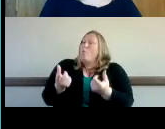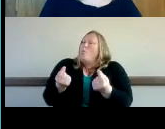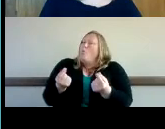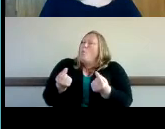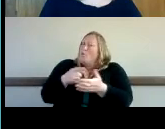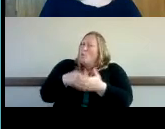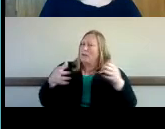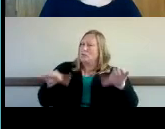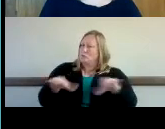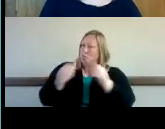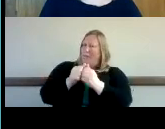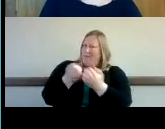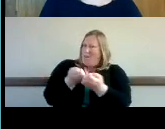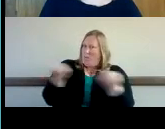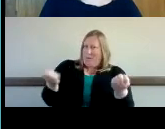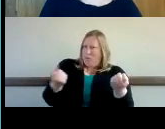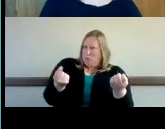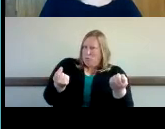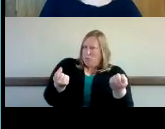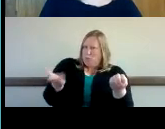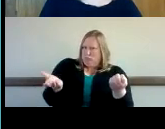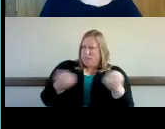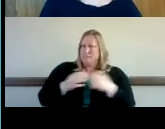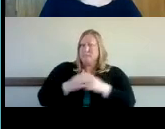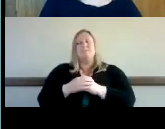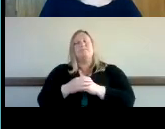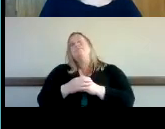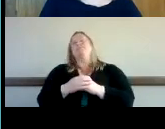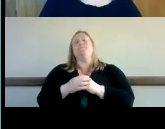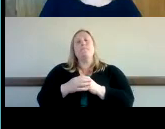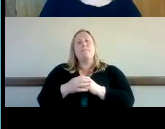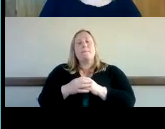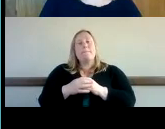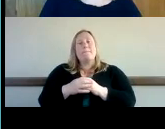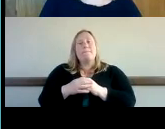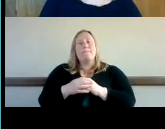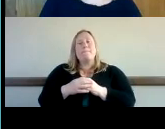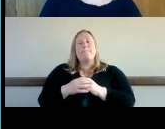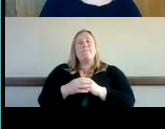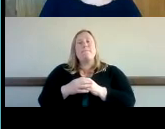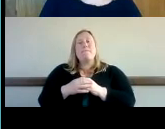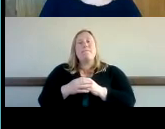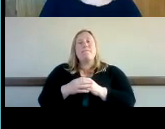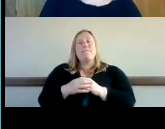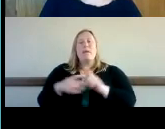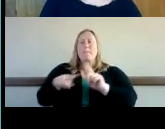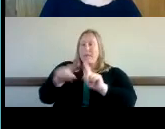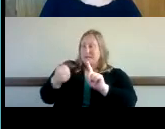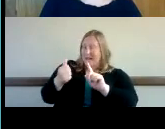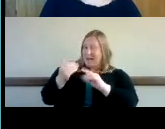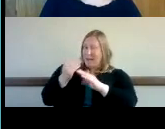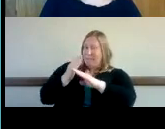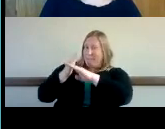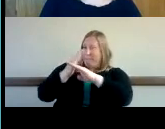do with the equipment and we also try to learn about any potential barriers to the consumer